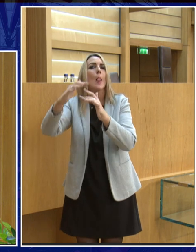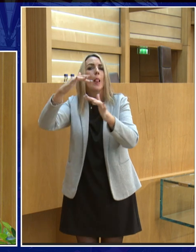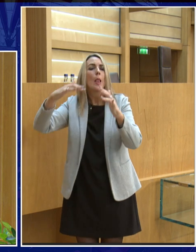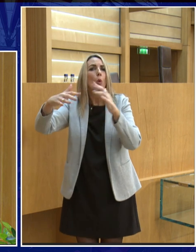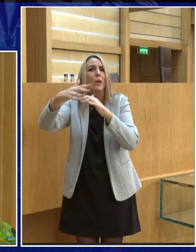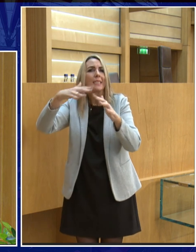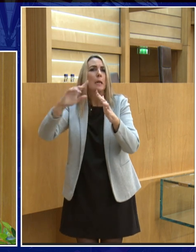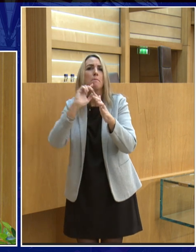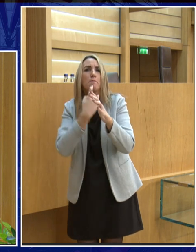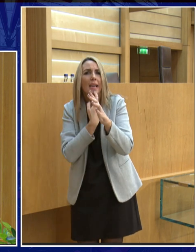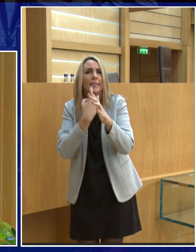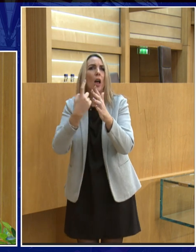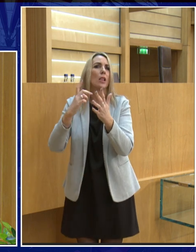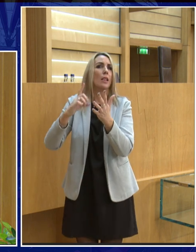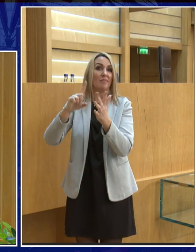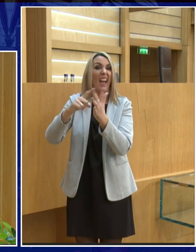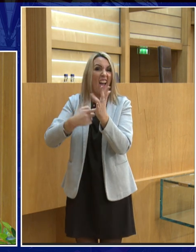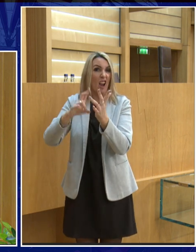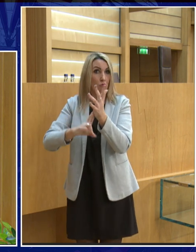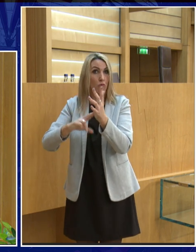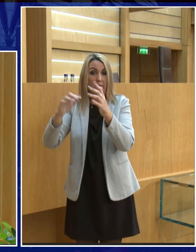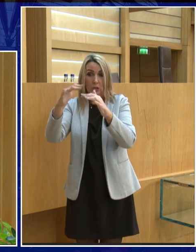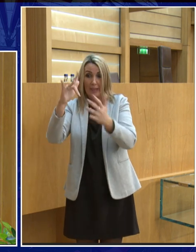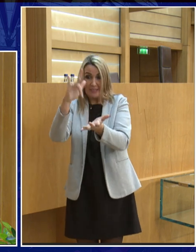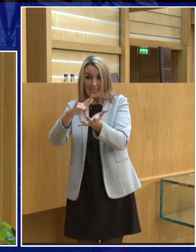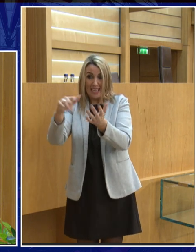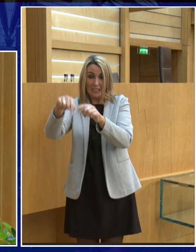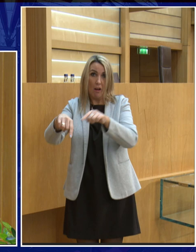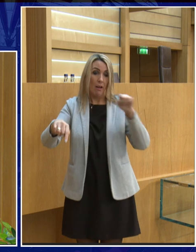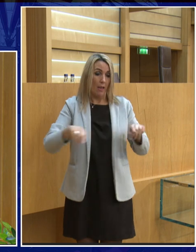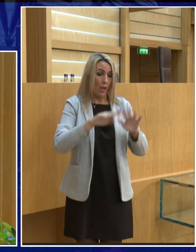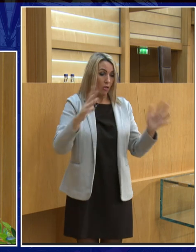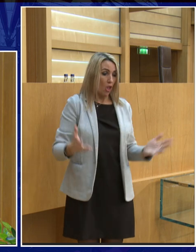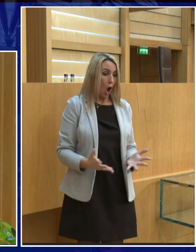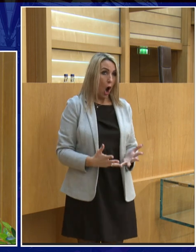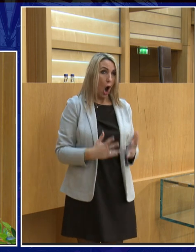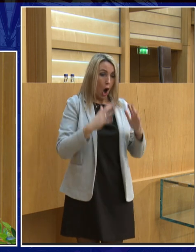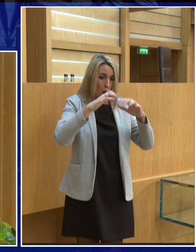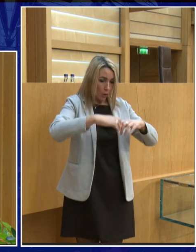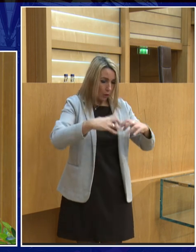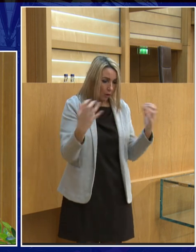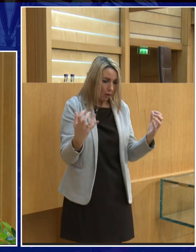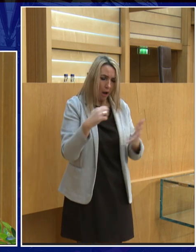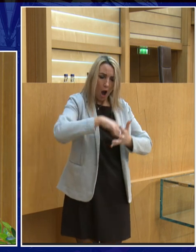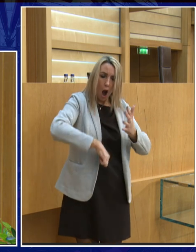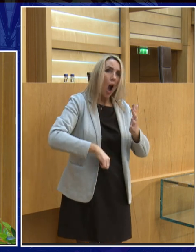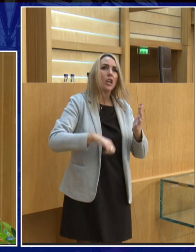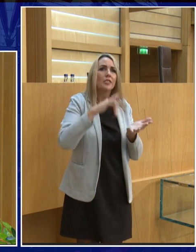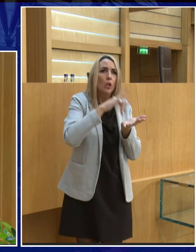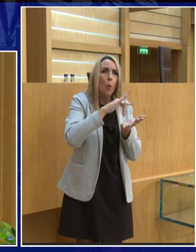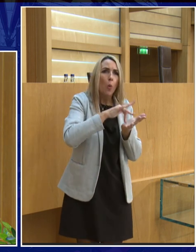molten metal liquid molten iron actually then at the very centre of the earth we have a hard iron core